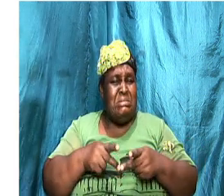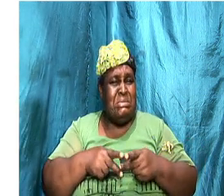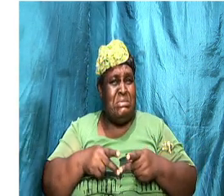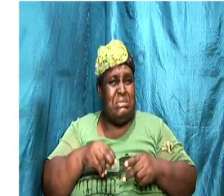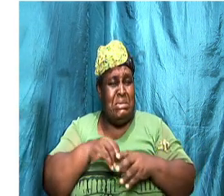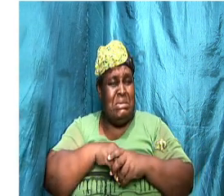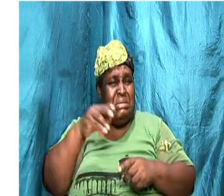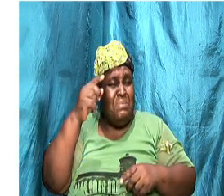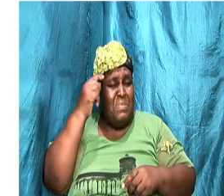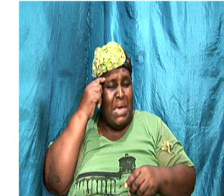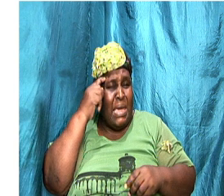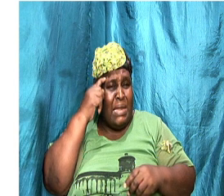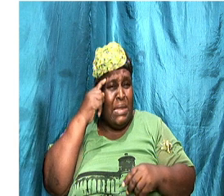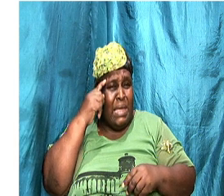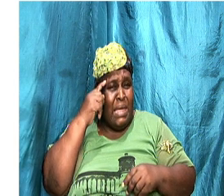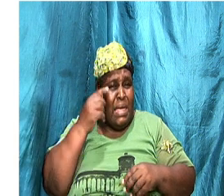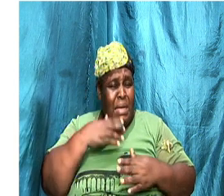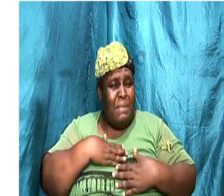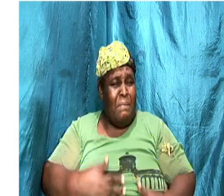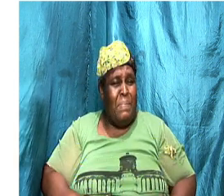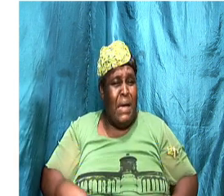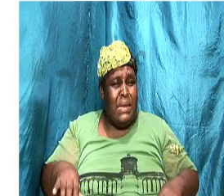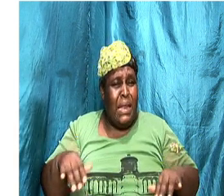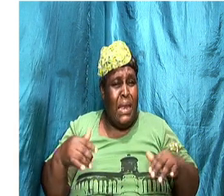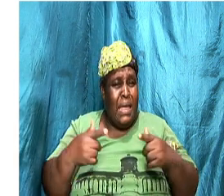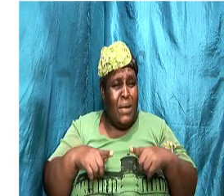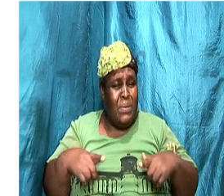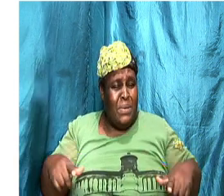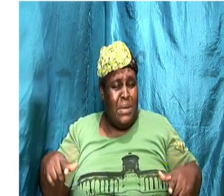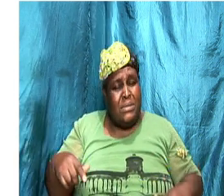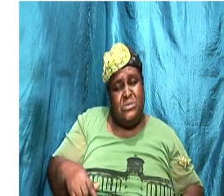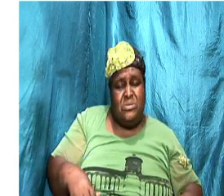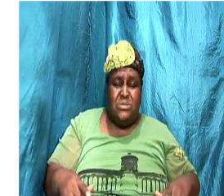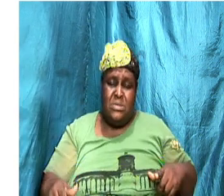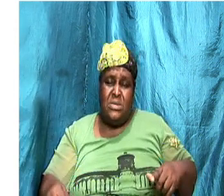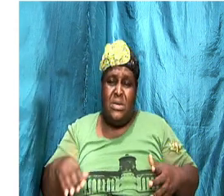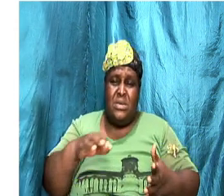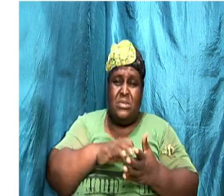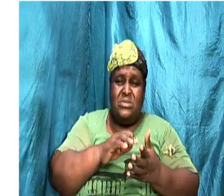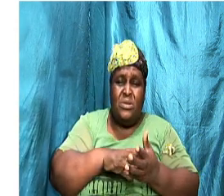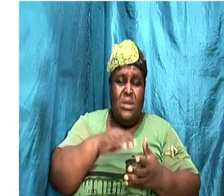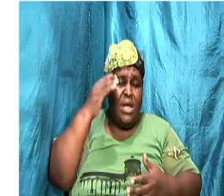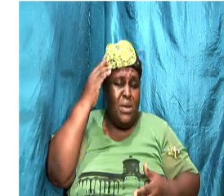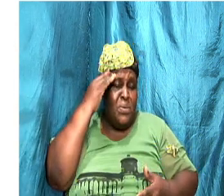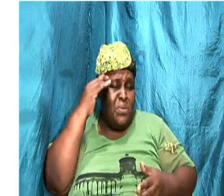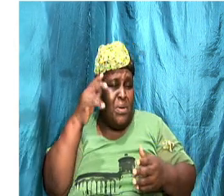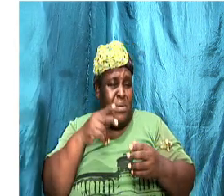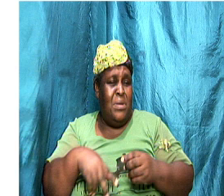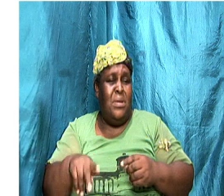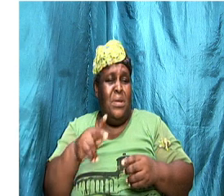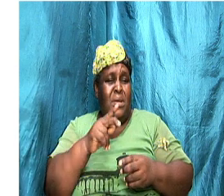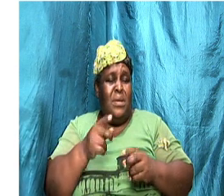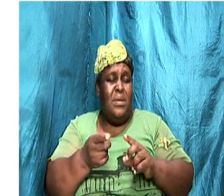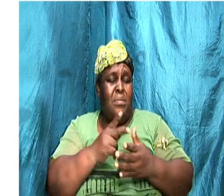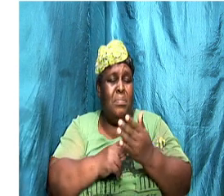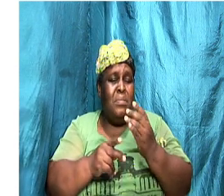it is about studying and knowing your partner it is about treating each other good